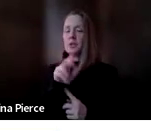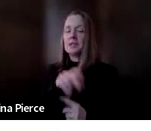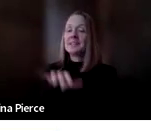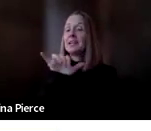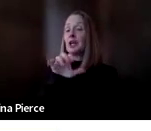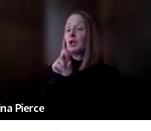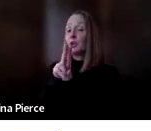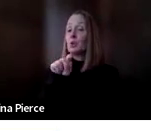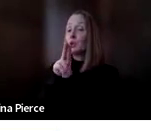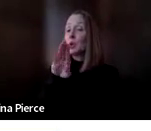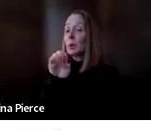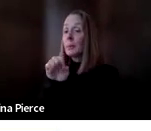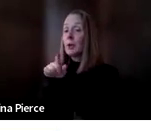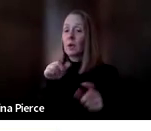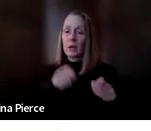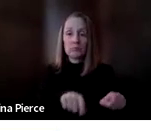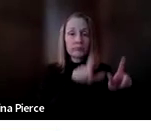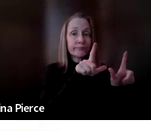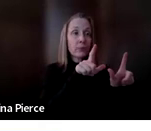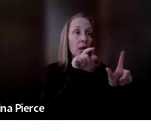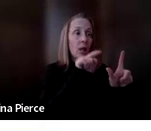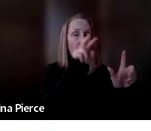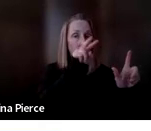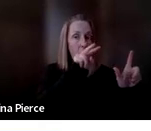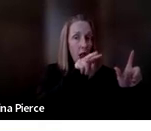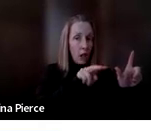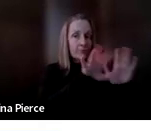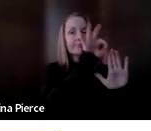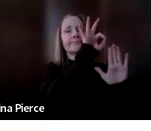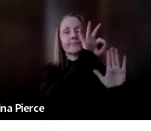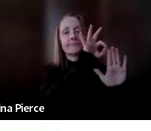time. So all of that information is there for you as you have the time.